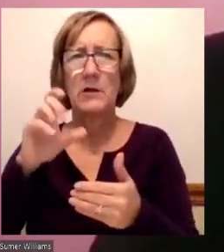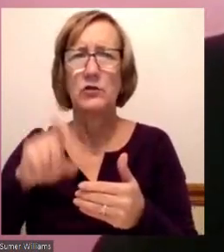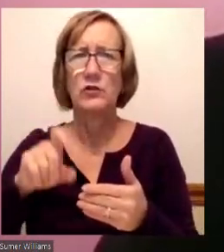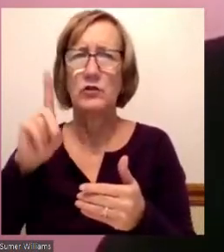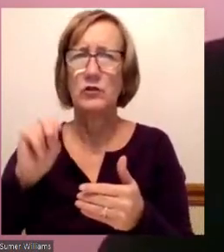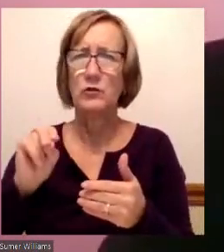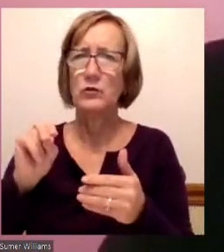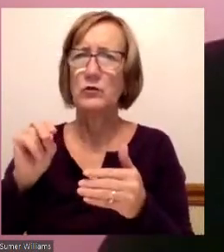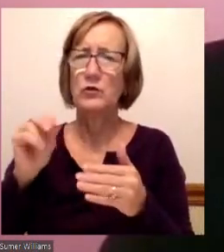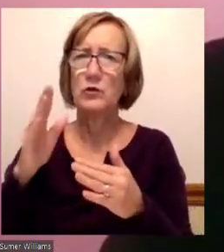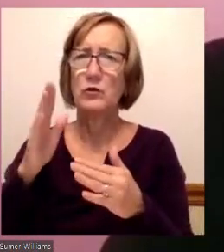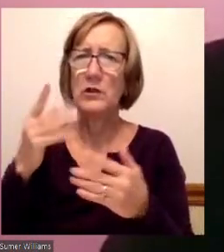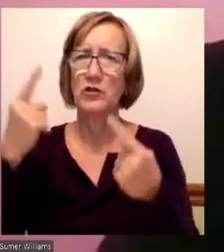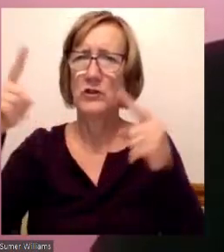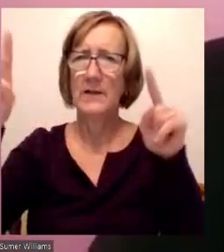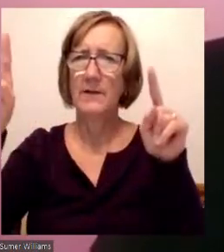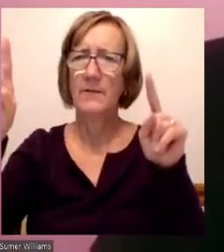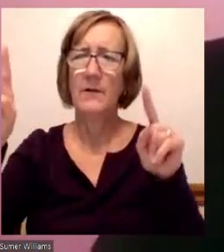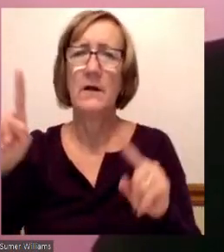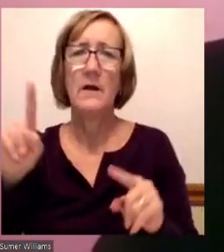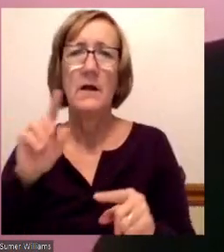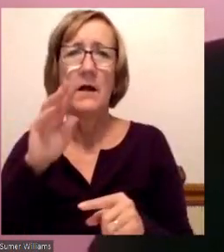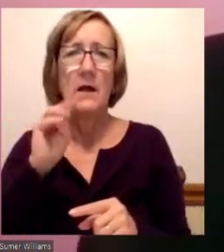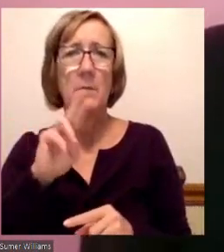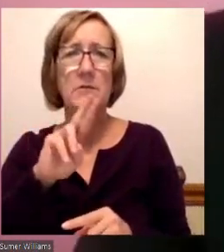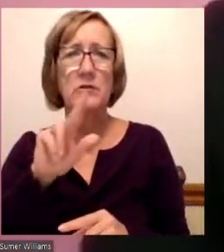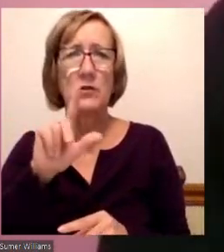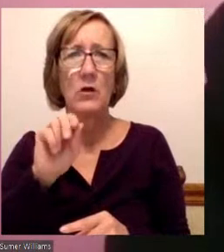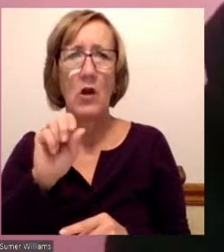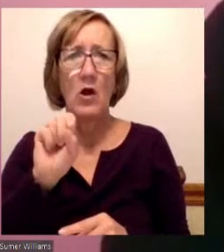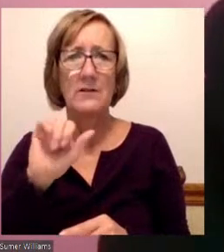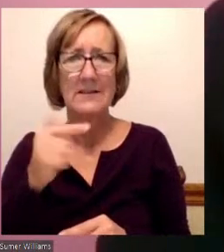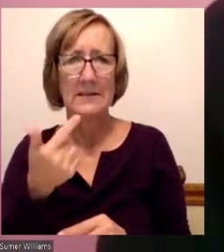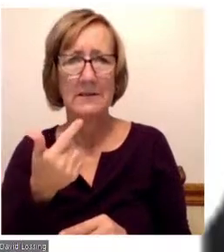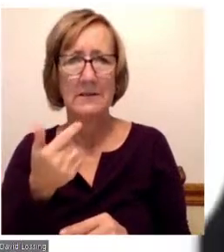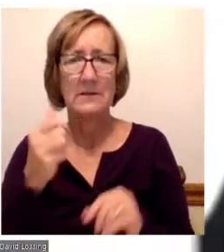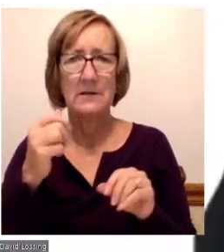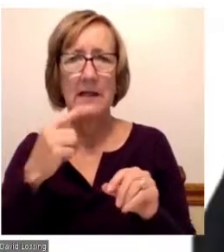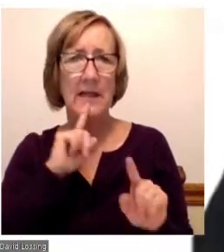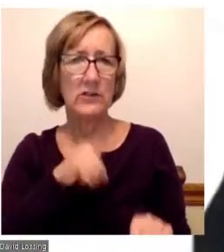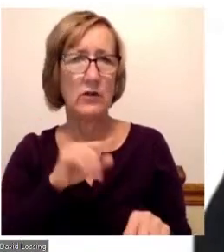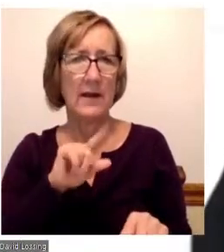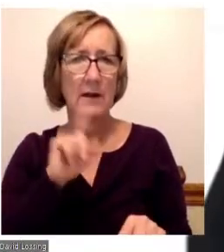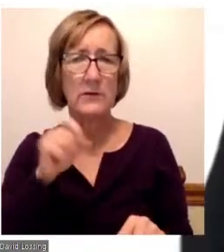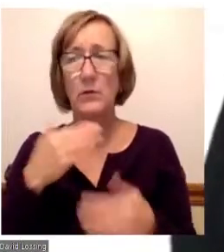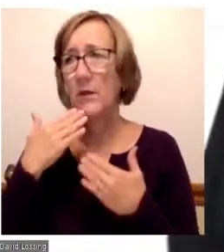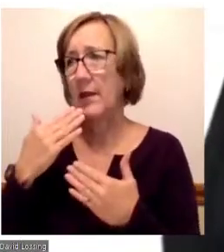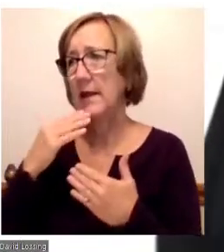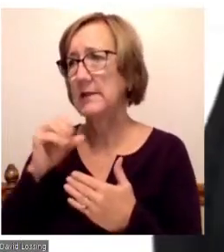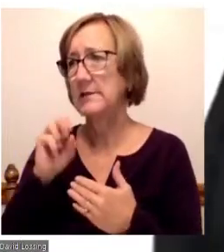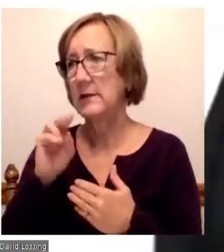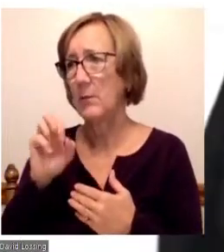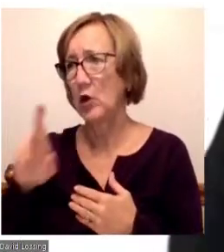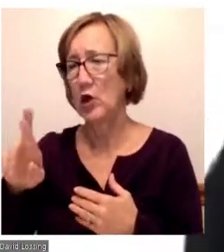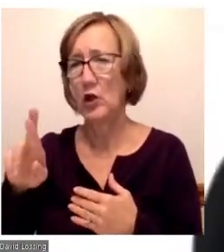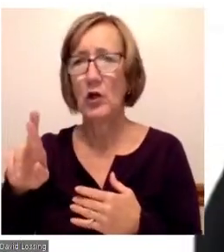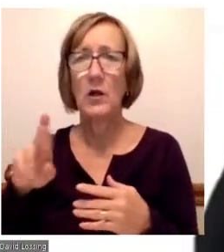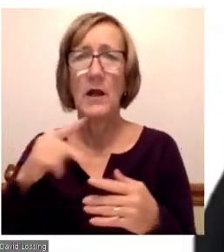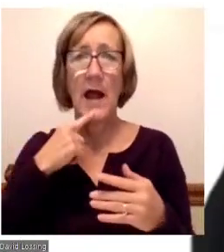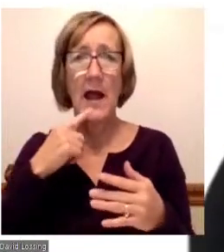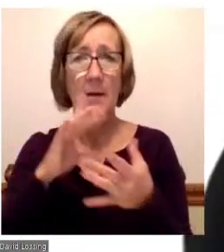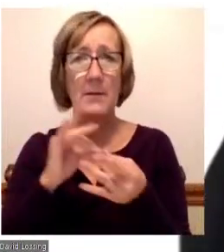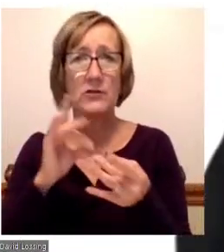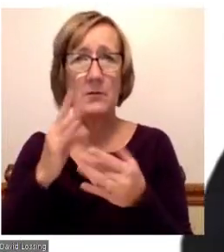would like to have Mr. Lossing answer that question. Great. Thanks, Summer. As I mentioned as part of my intro,